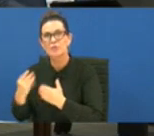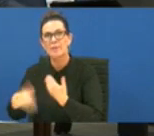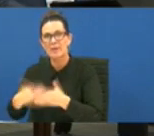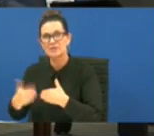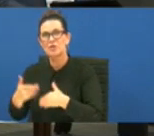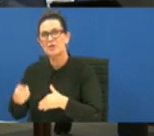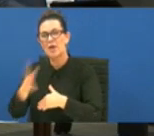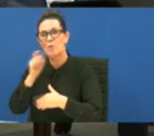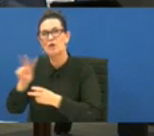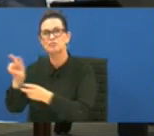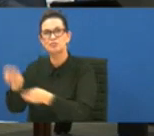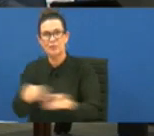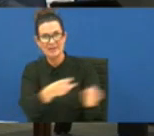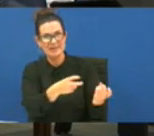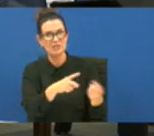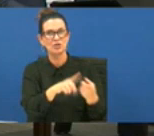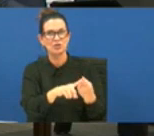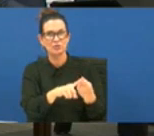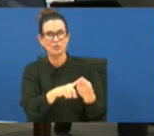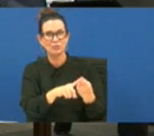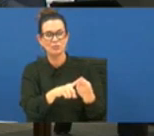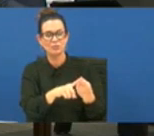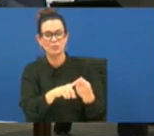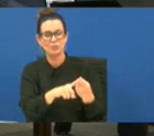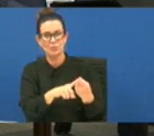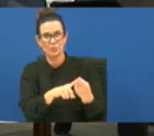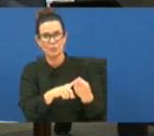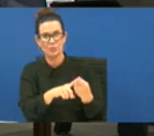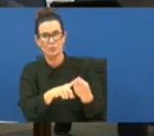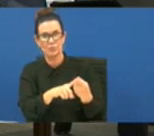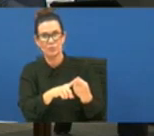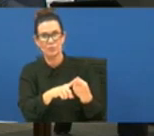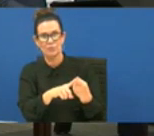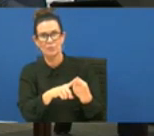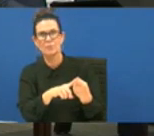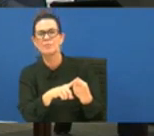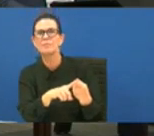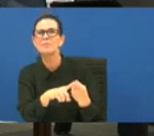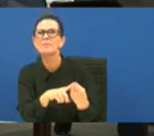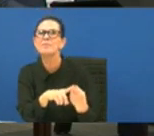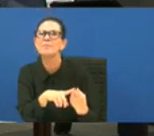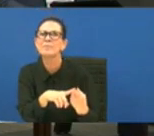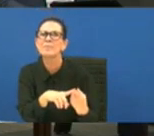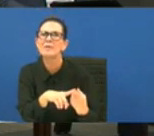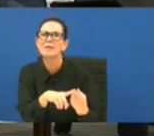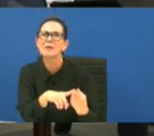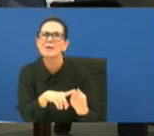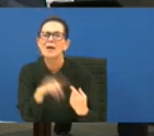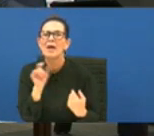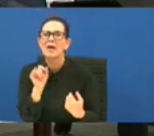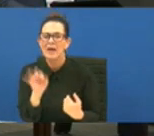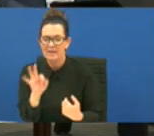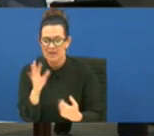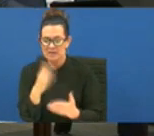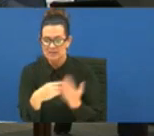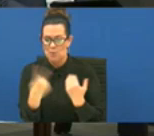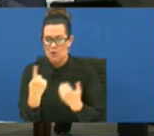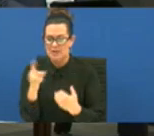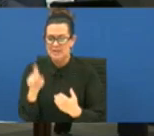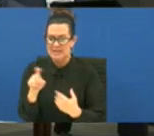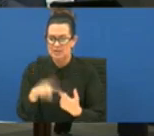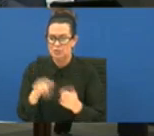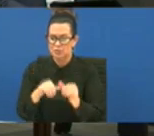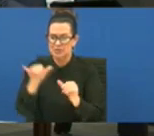will transition individuals into um if someone needs a longer term stay and